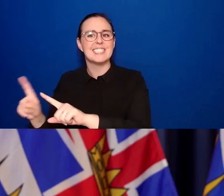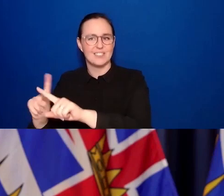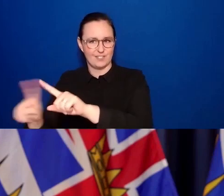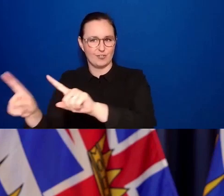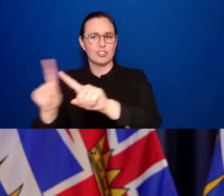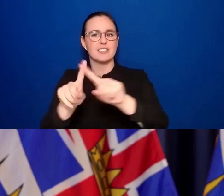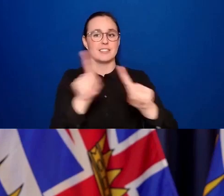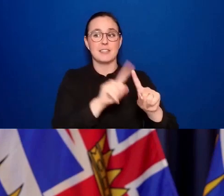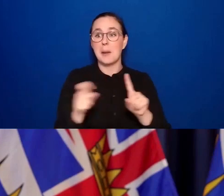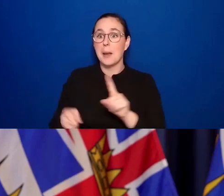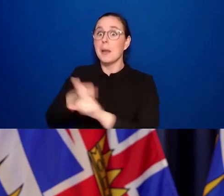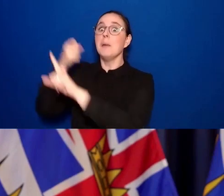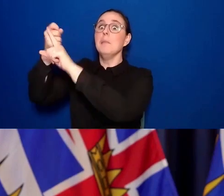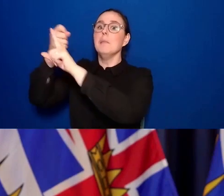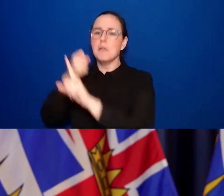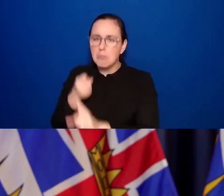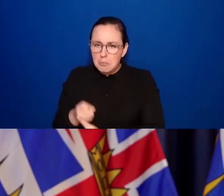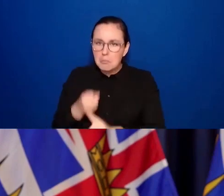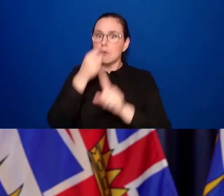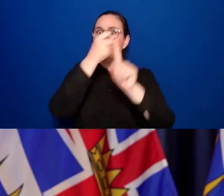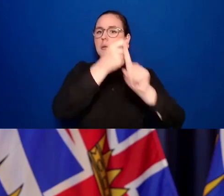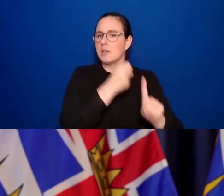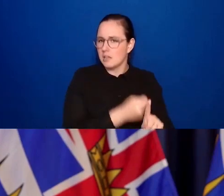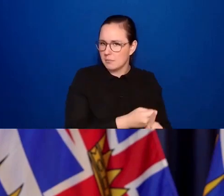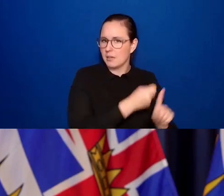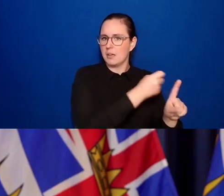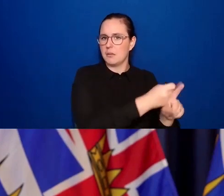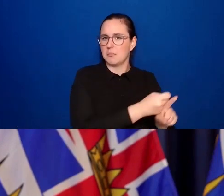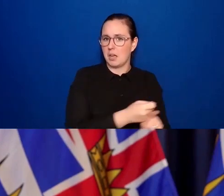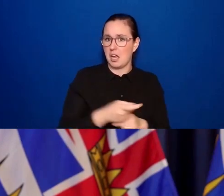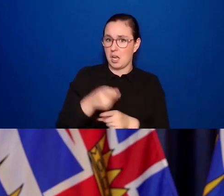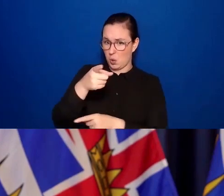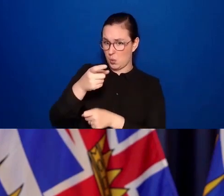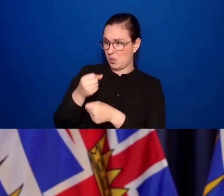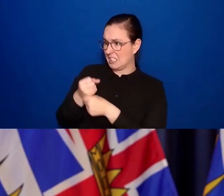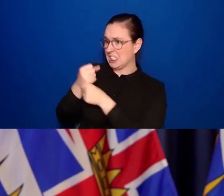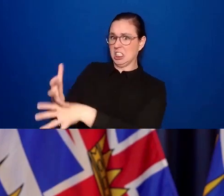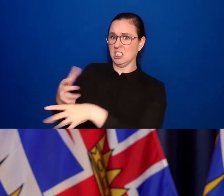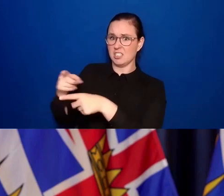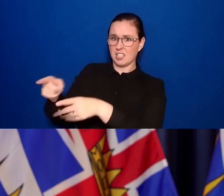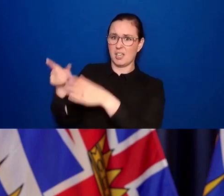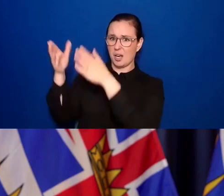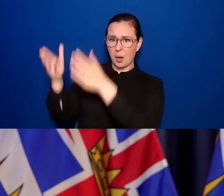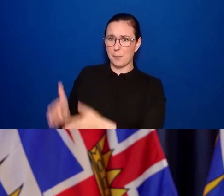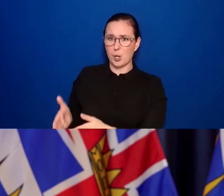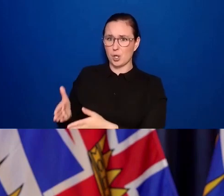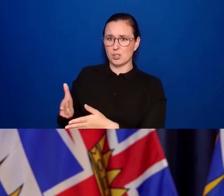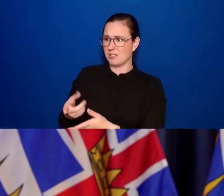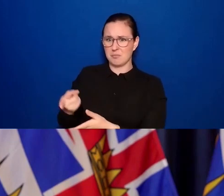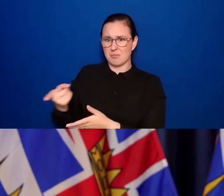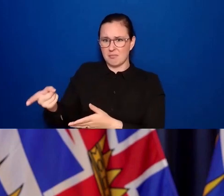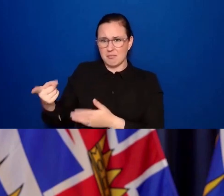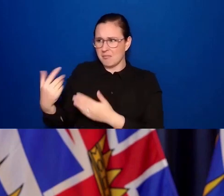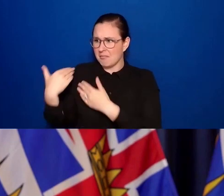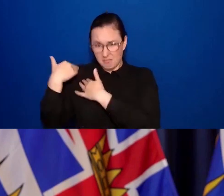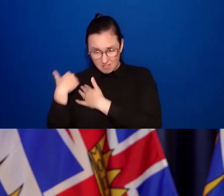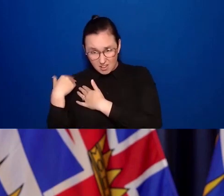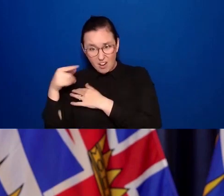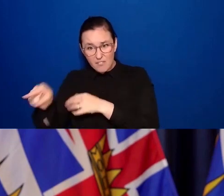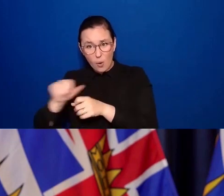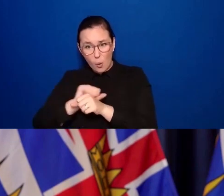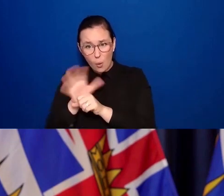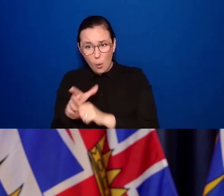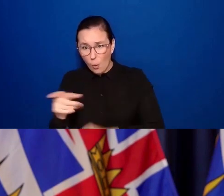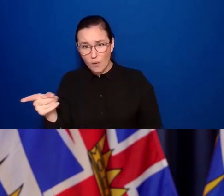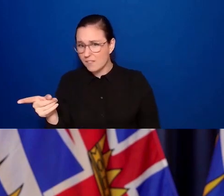front of us. Because the person in front of us did not put COVID-19 into our worlds. The person in front of us is grappling